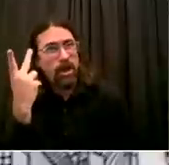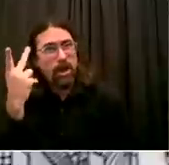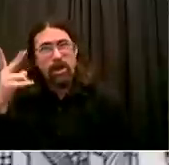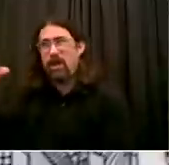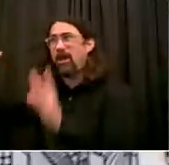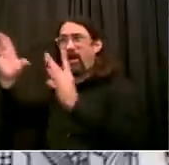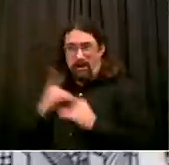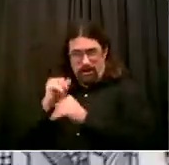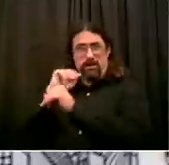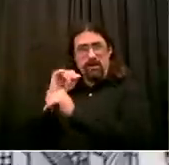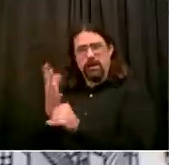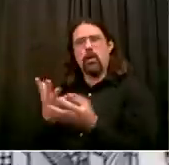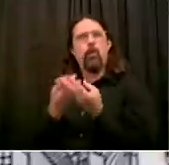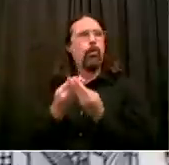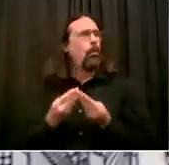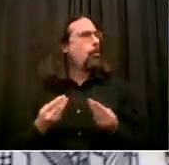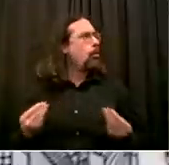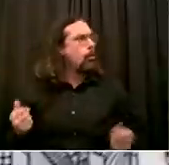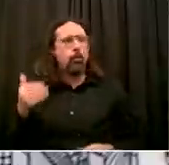Dr. Chok.